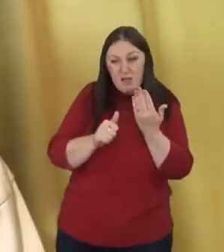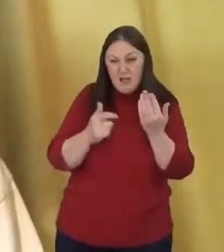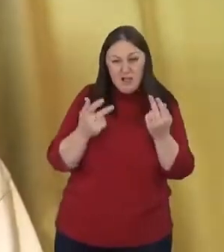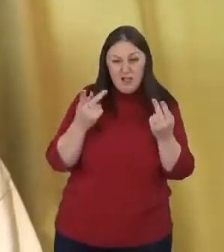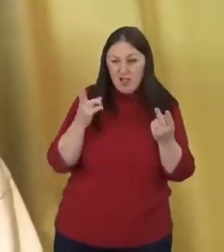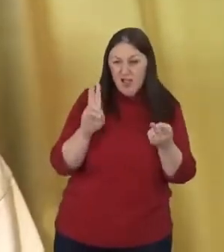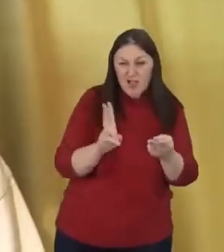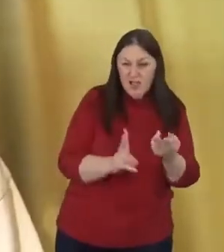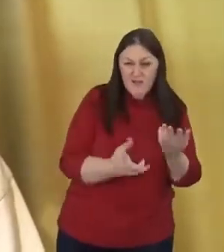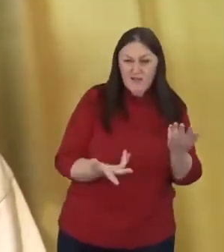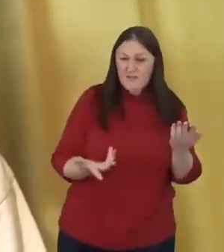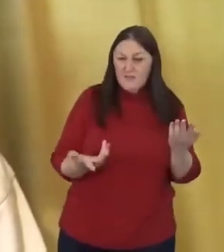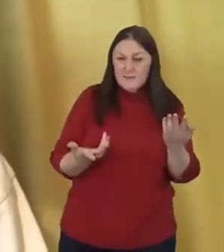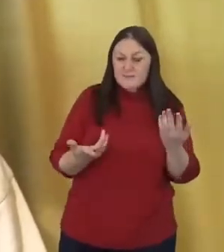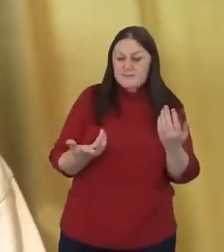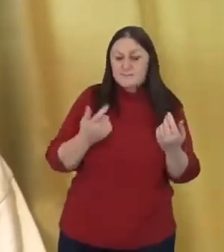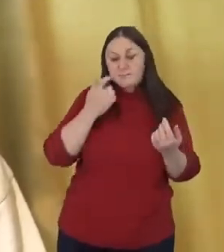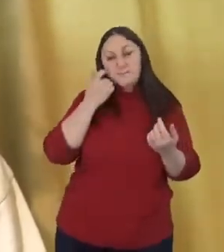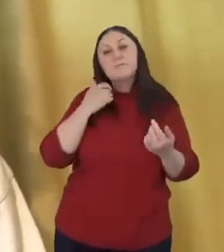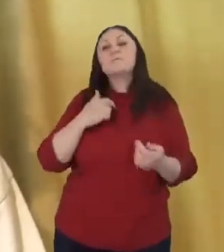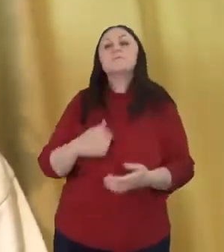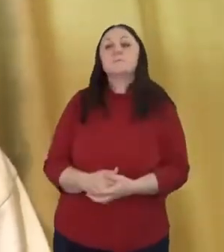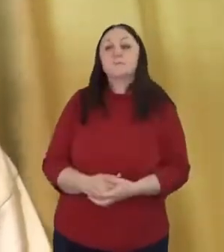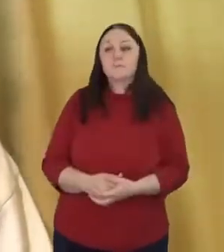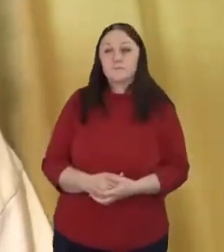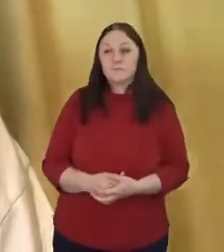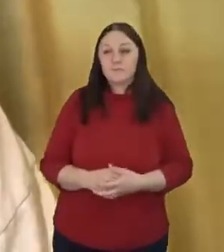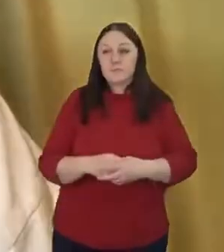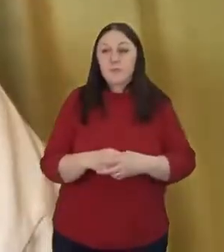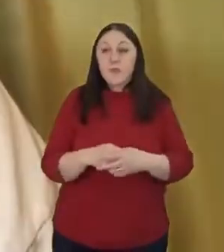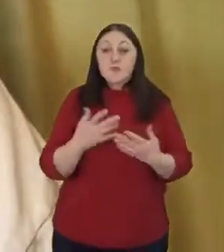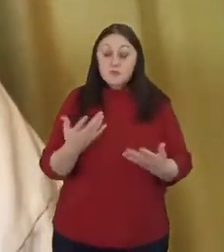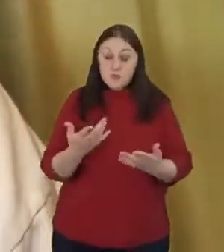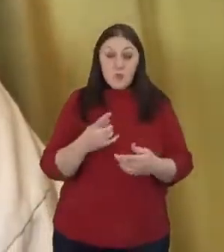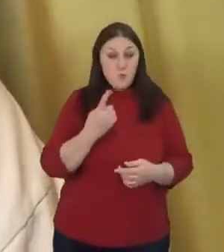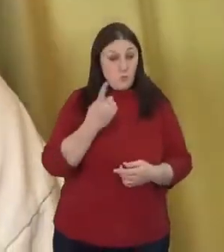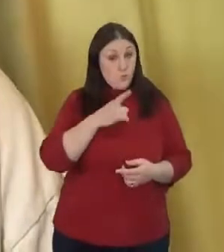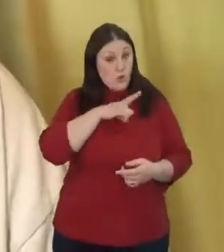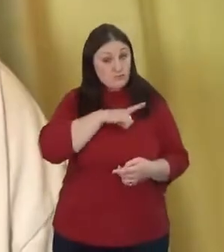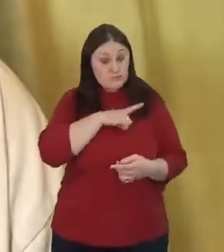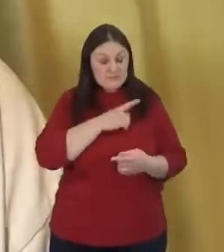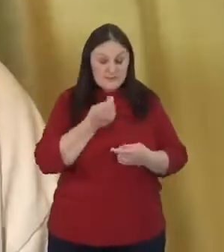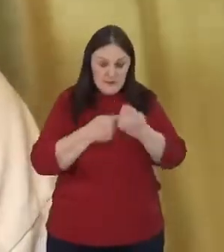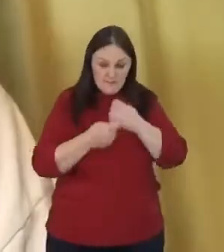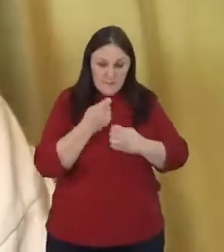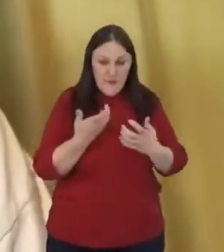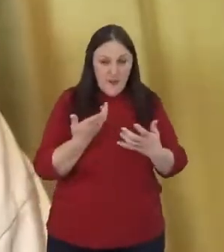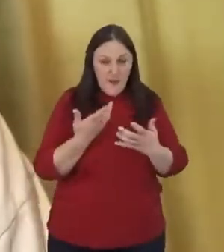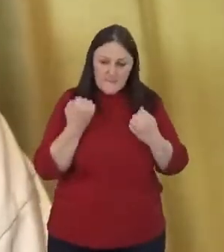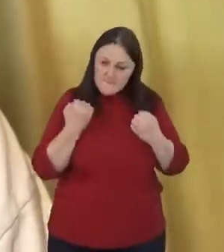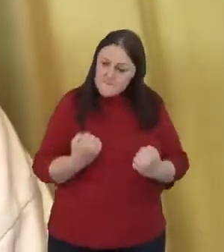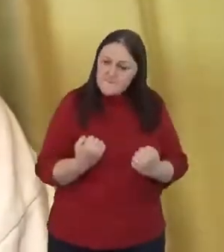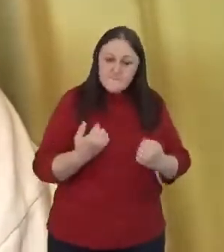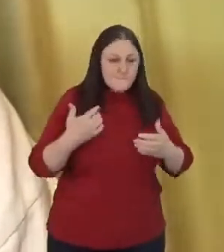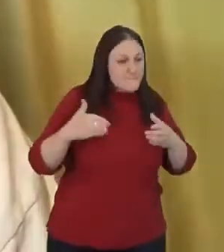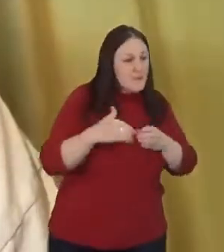one of the reasons I have become so involved in restorative justice and ending the